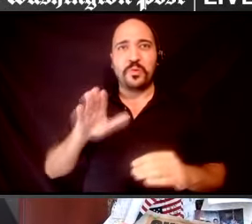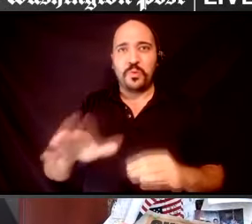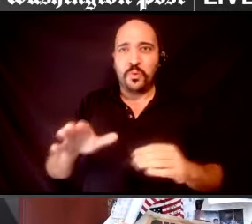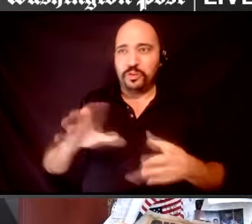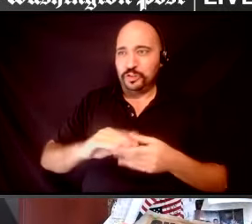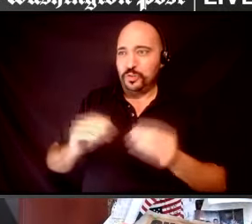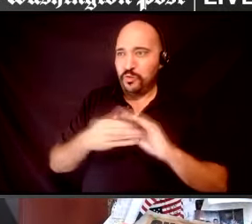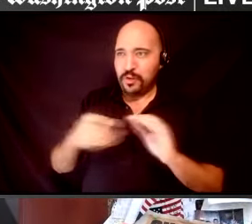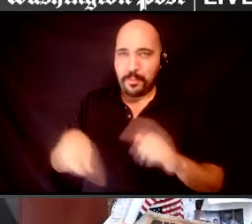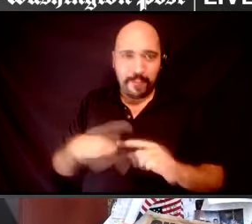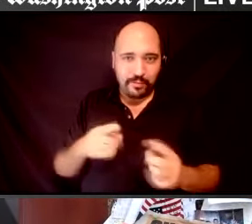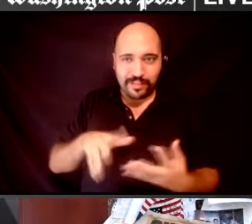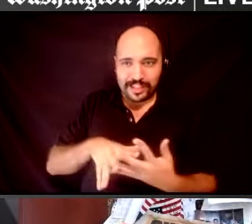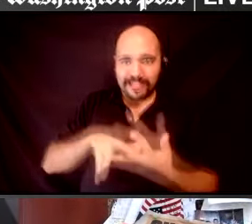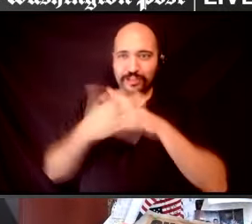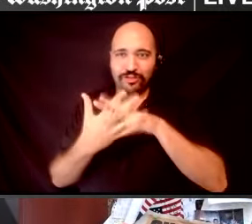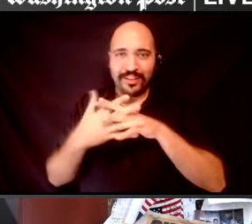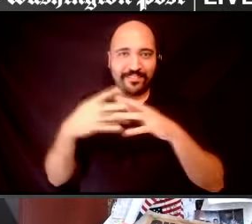of race and disability?